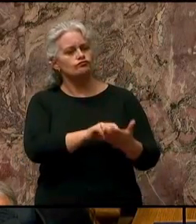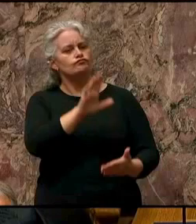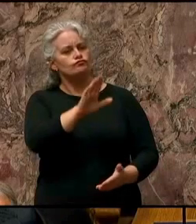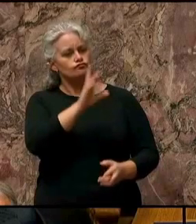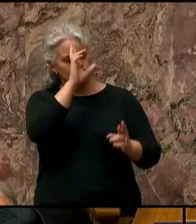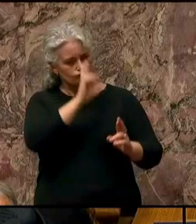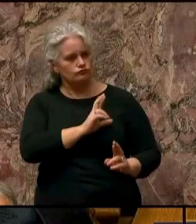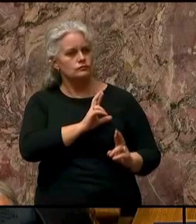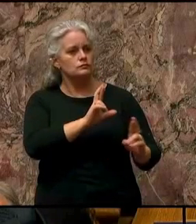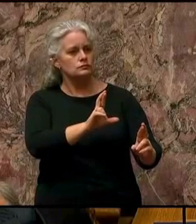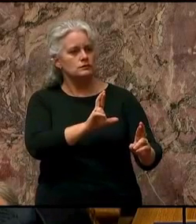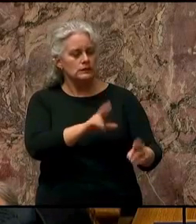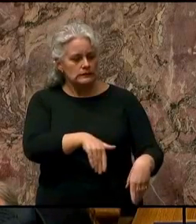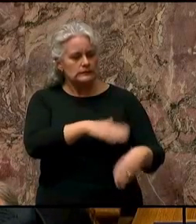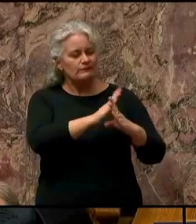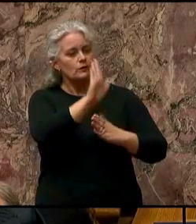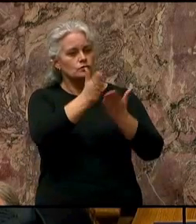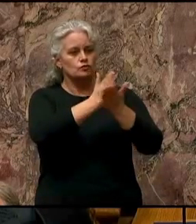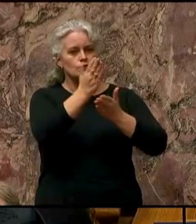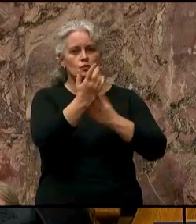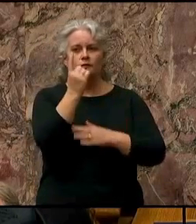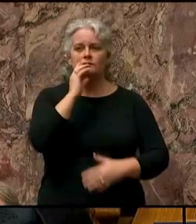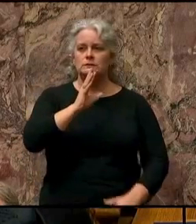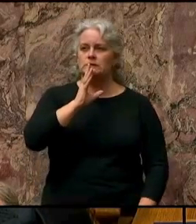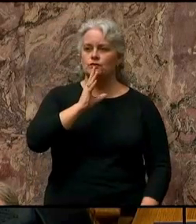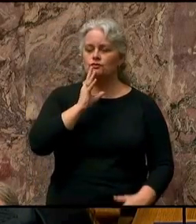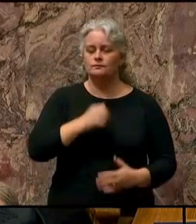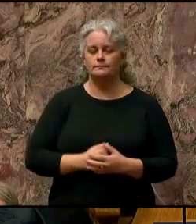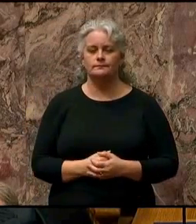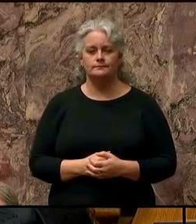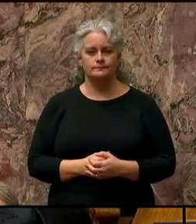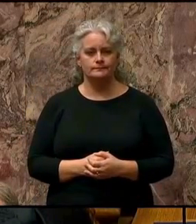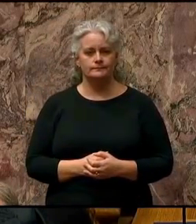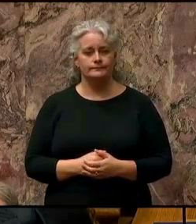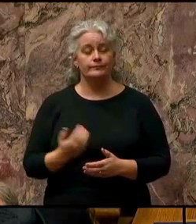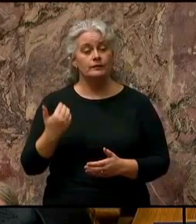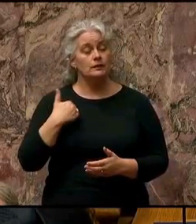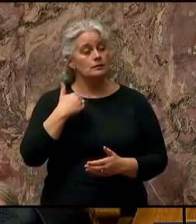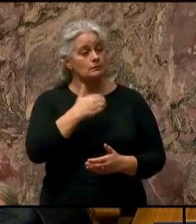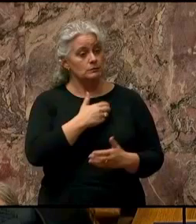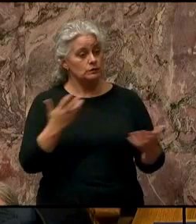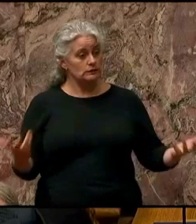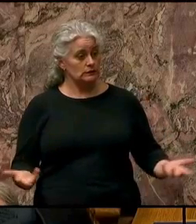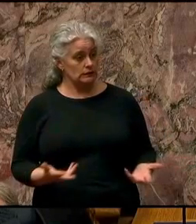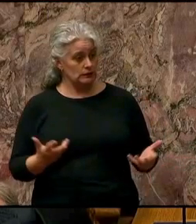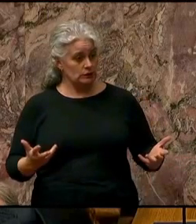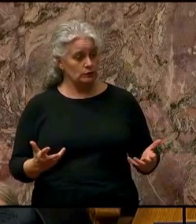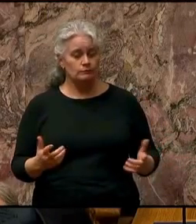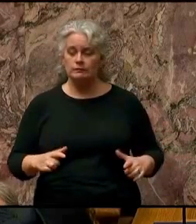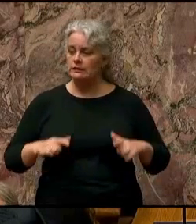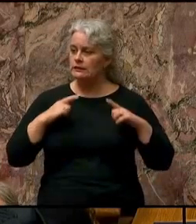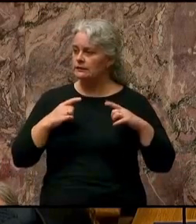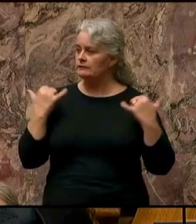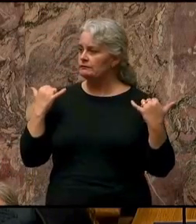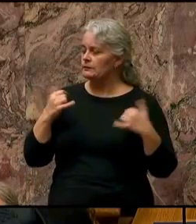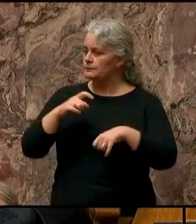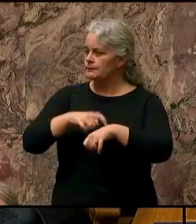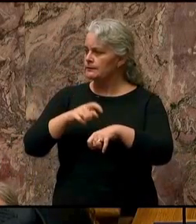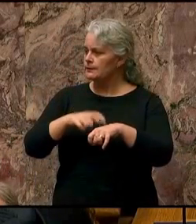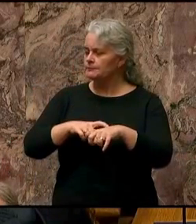respect, and defend their right to speak. Members, we live in uncertain times.